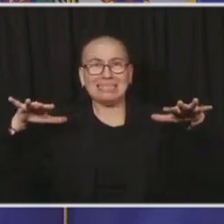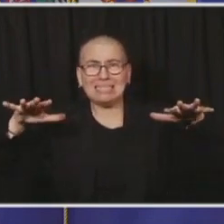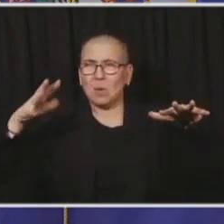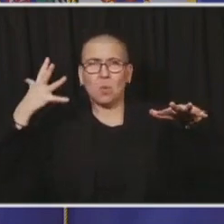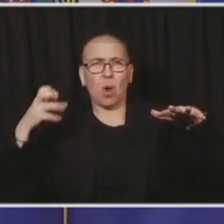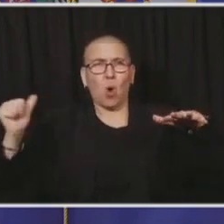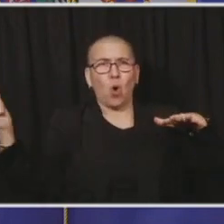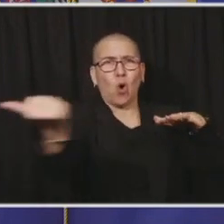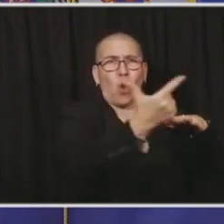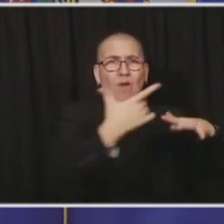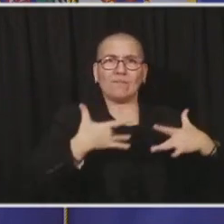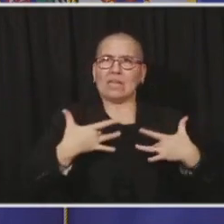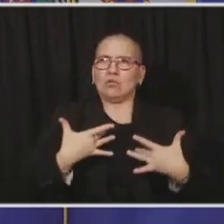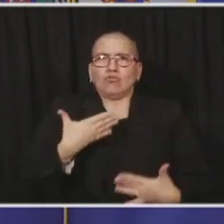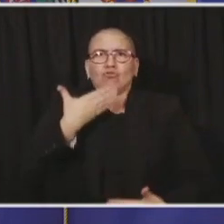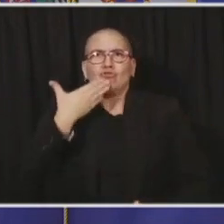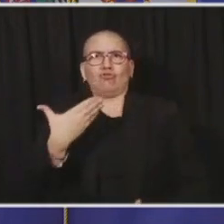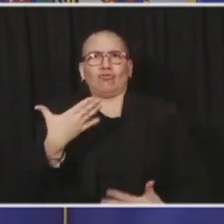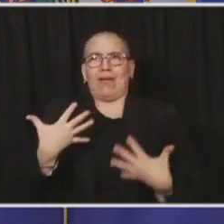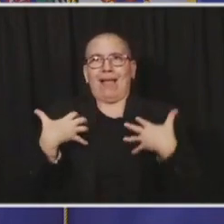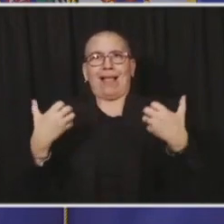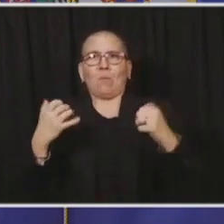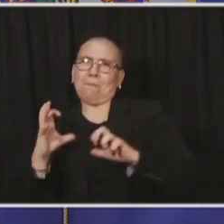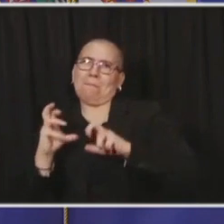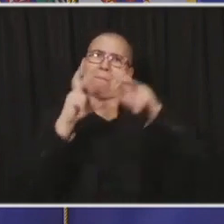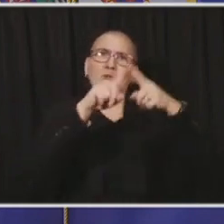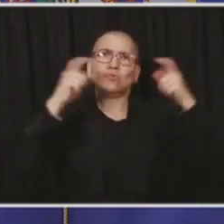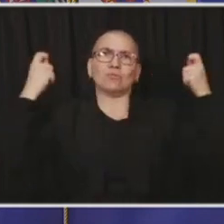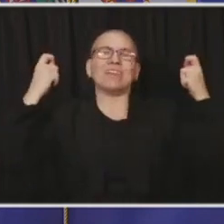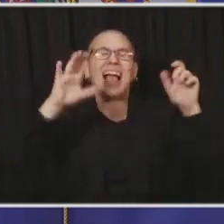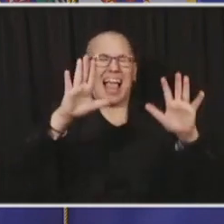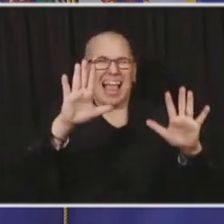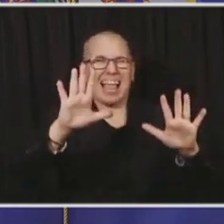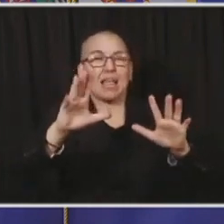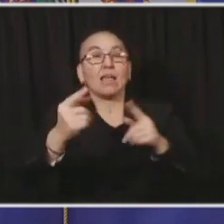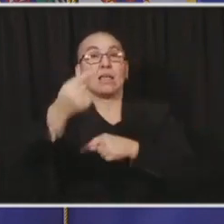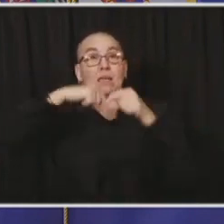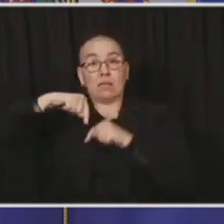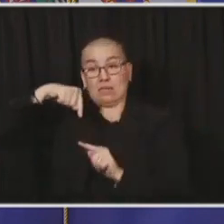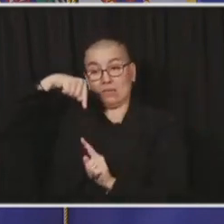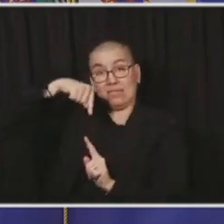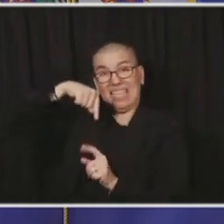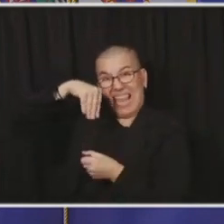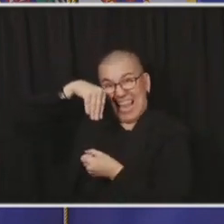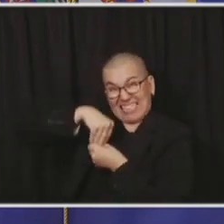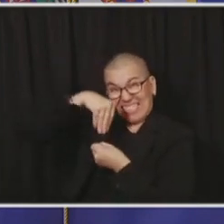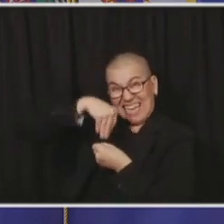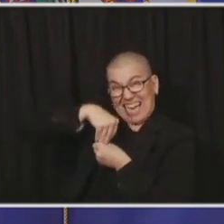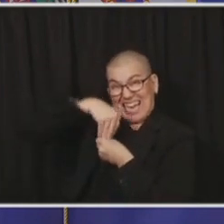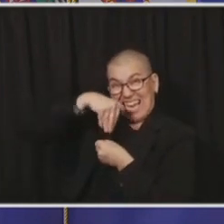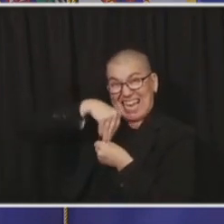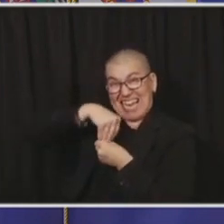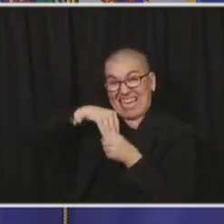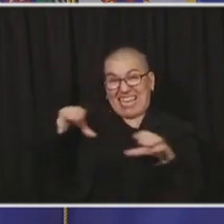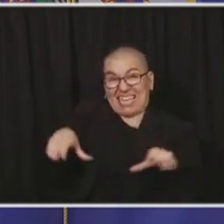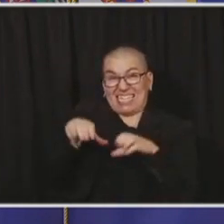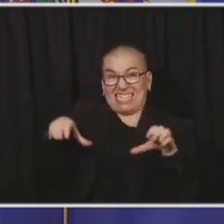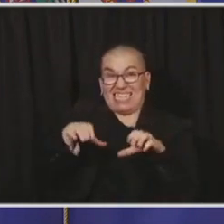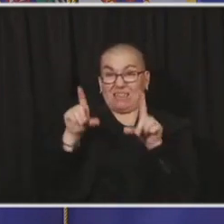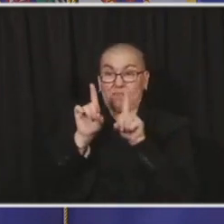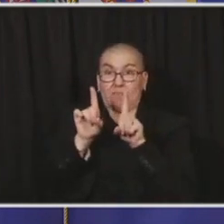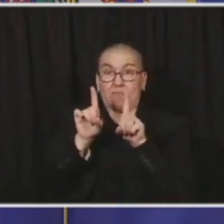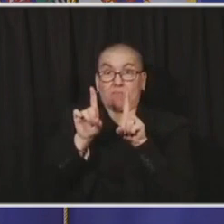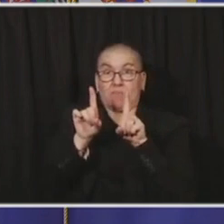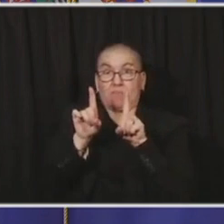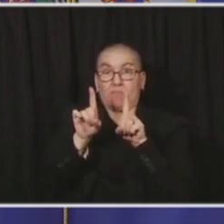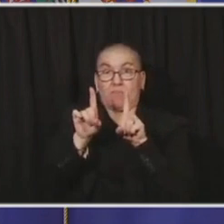just remind folks, indoor activities with people close together for extended period of times with someone not from